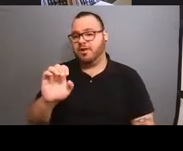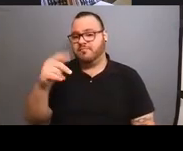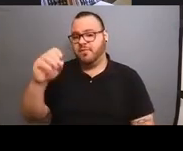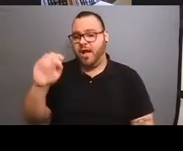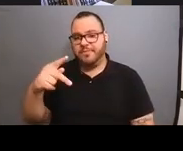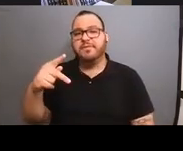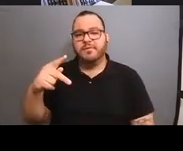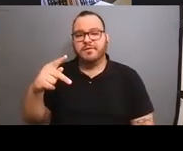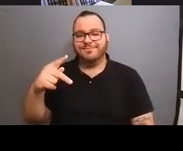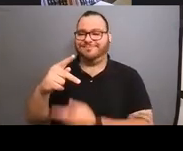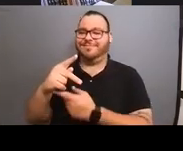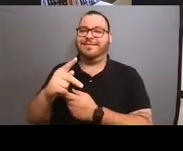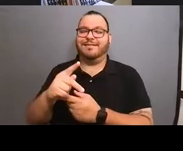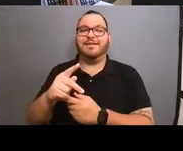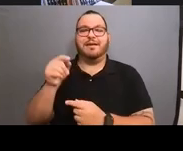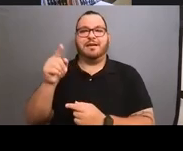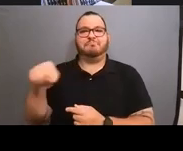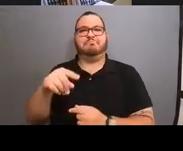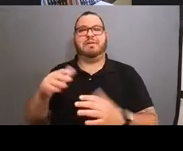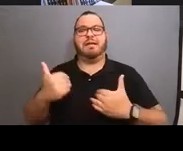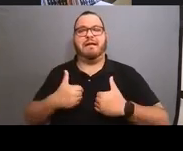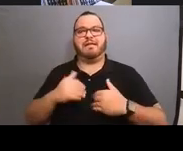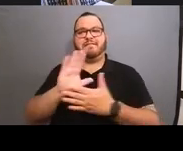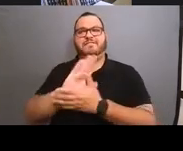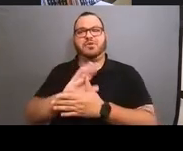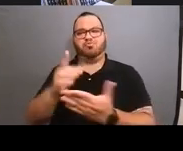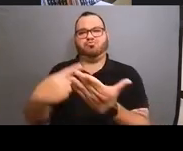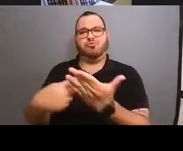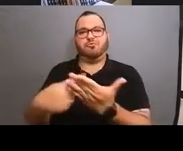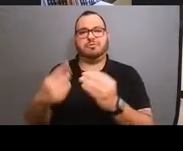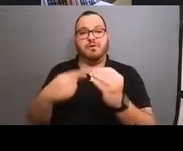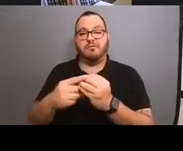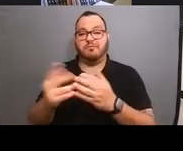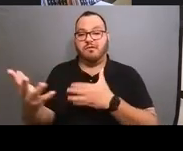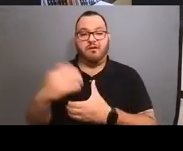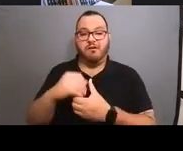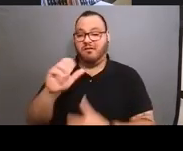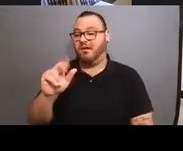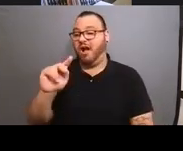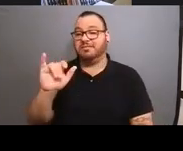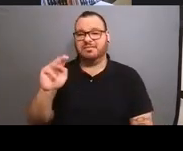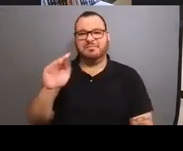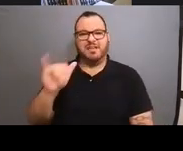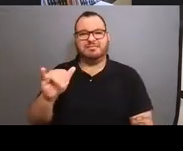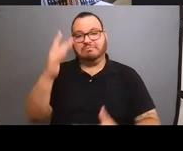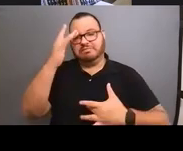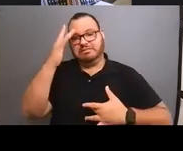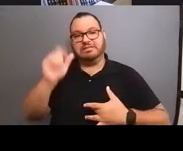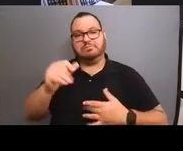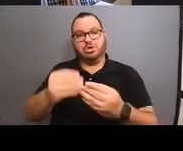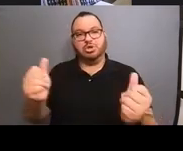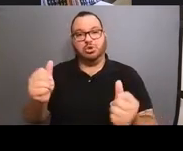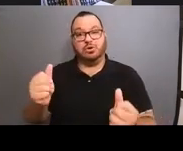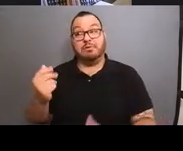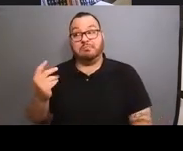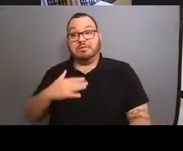used to have a video there where they talked about autism as a disease that needed to be cured. And Skye and I got in touch with